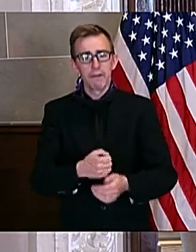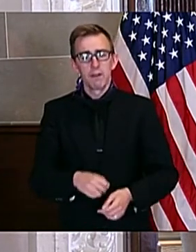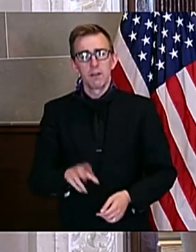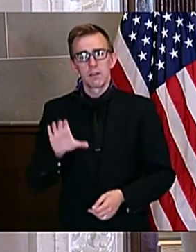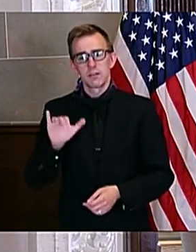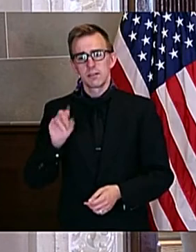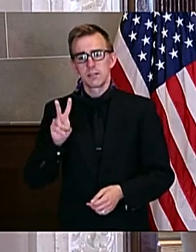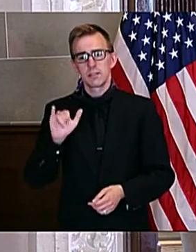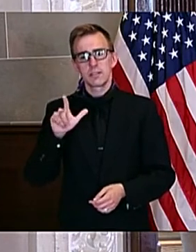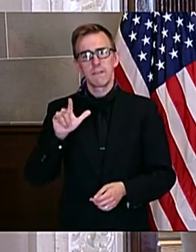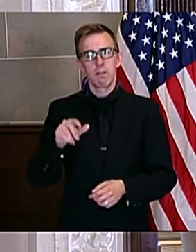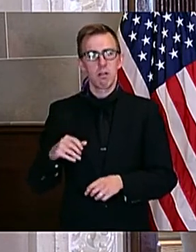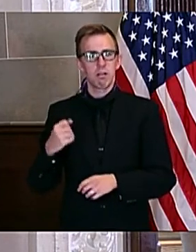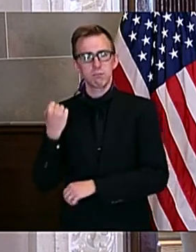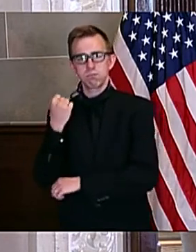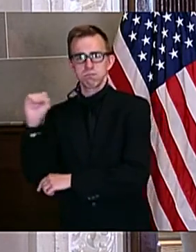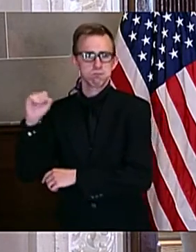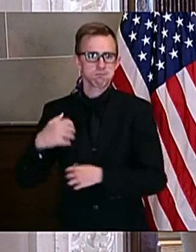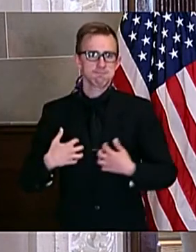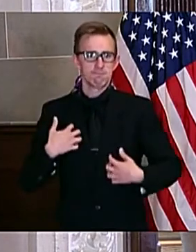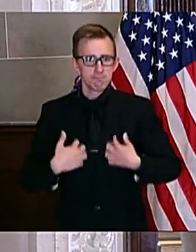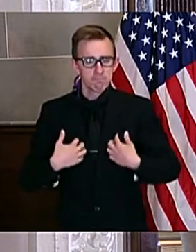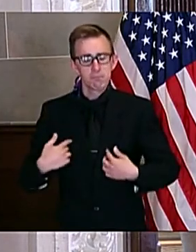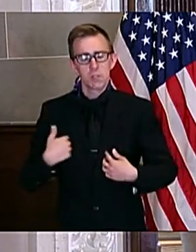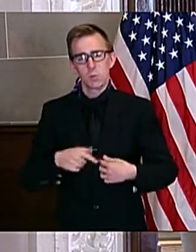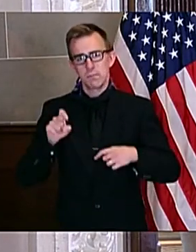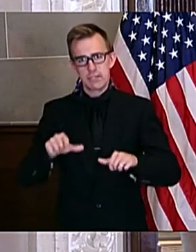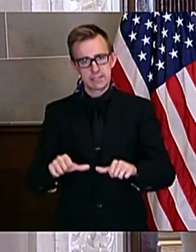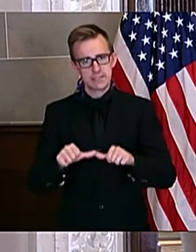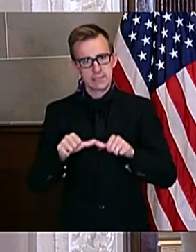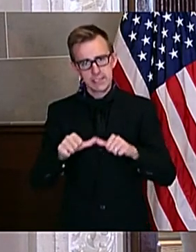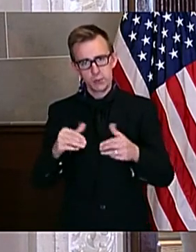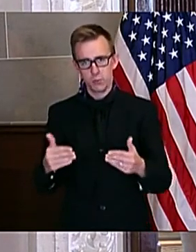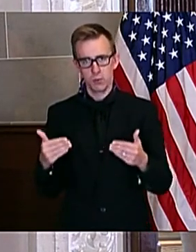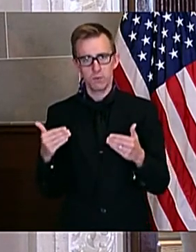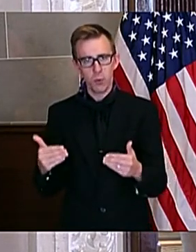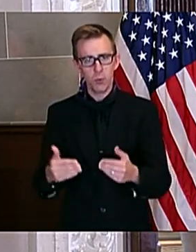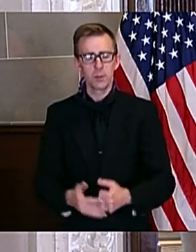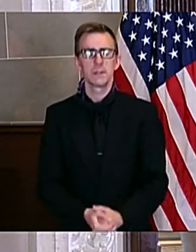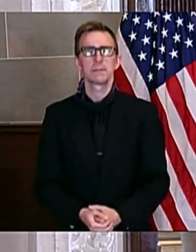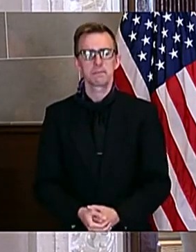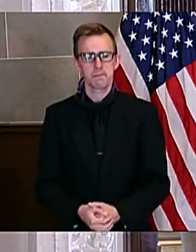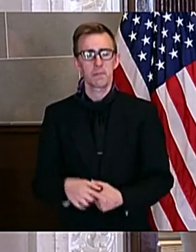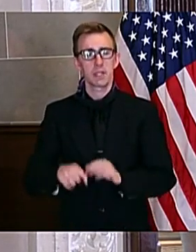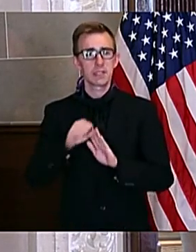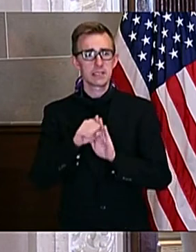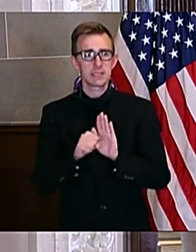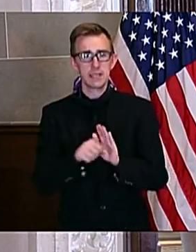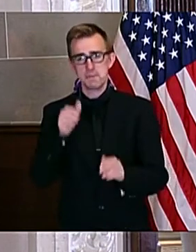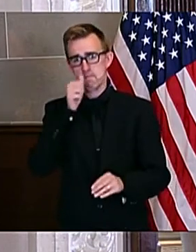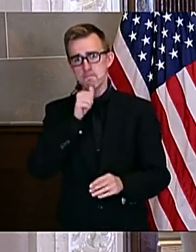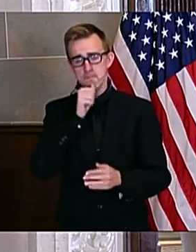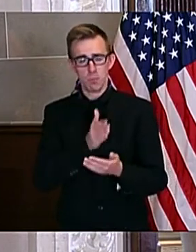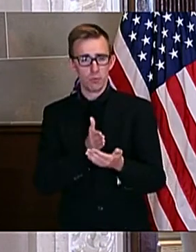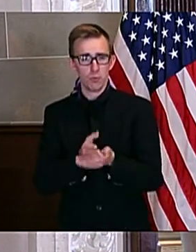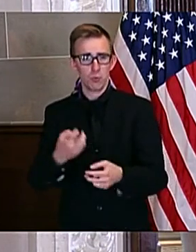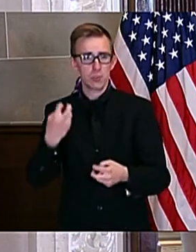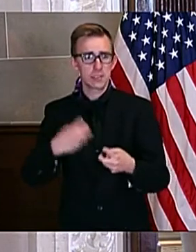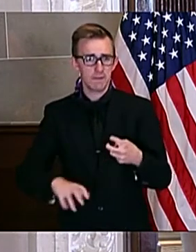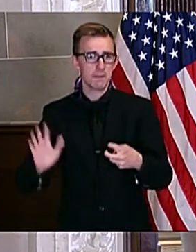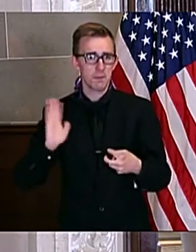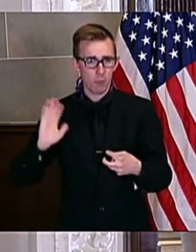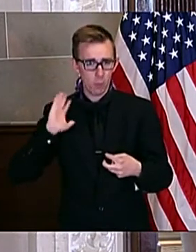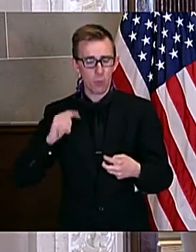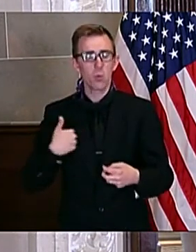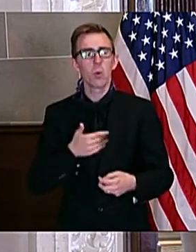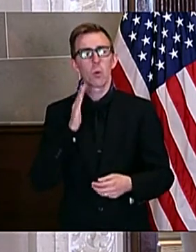civil unrest, we must keep pushing forward. The state has been through tough times before, and we will